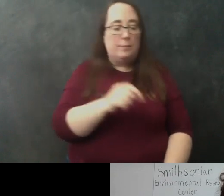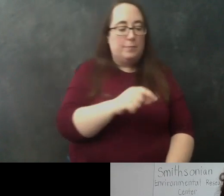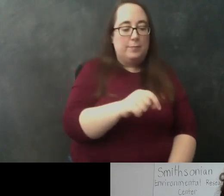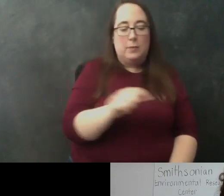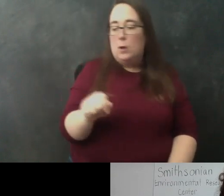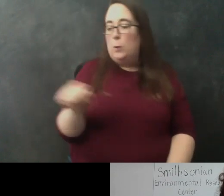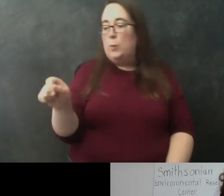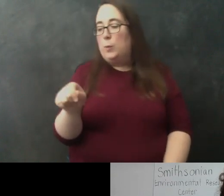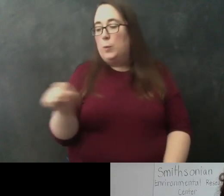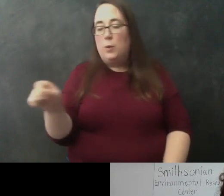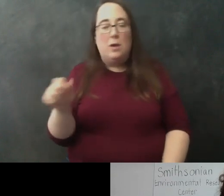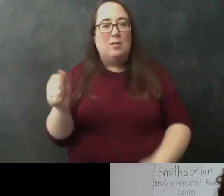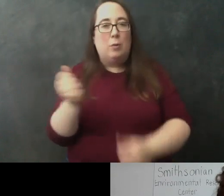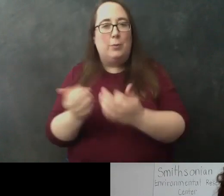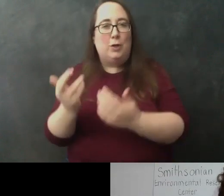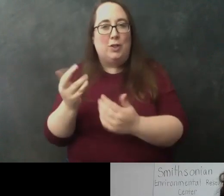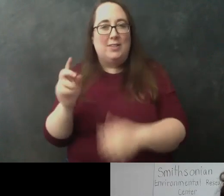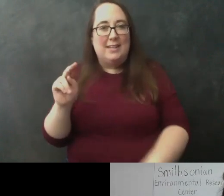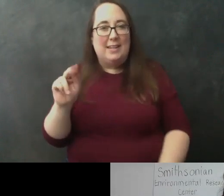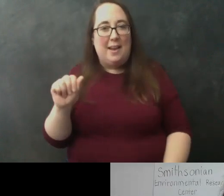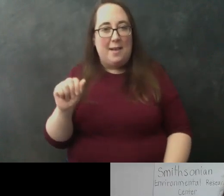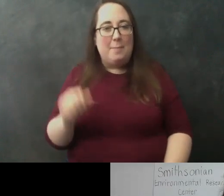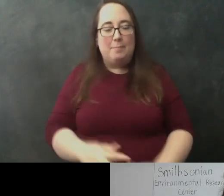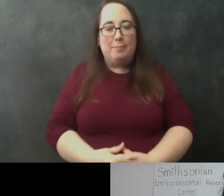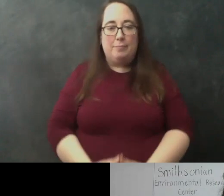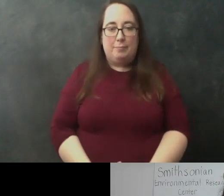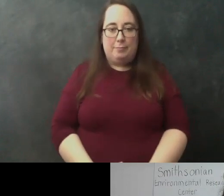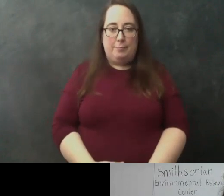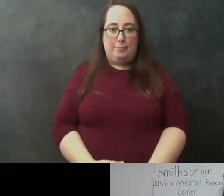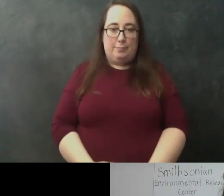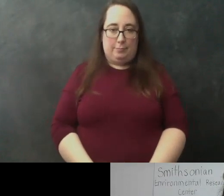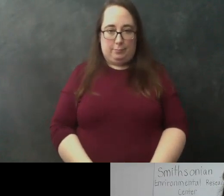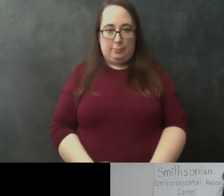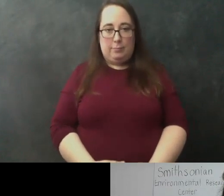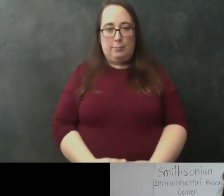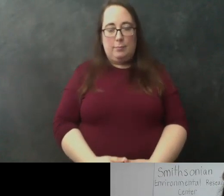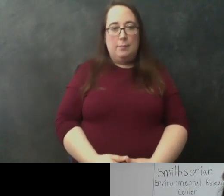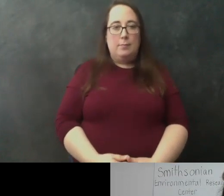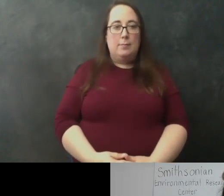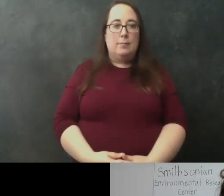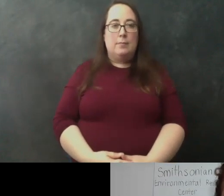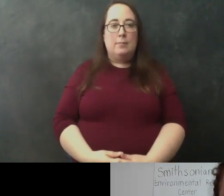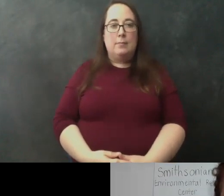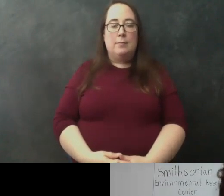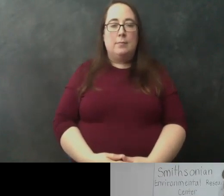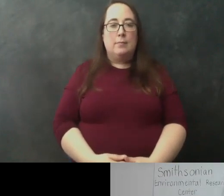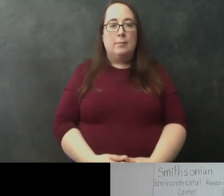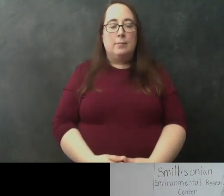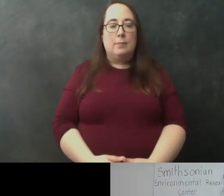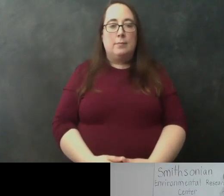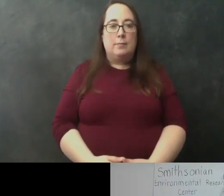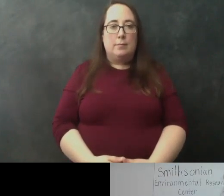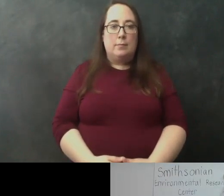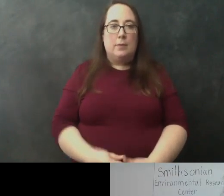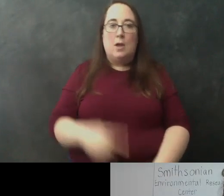dna from one sample to another um so then the last thing that i normally have in my space is oh wait i